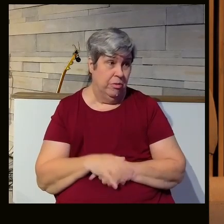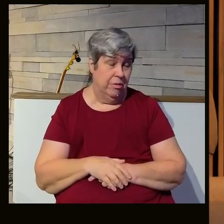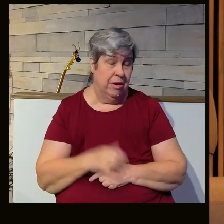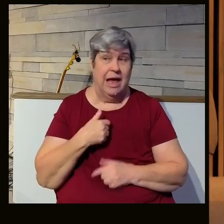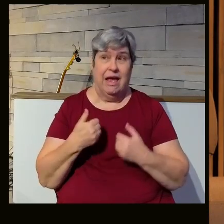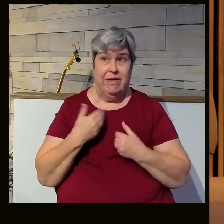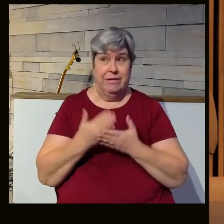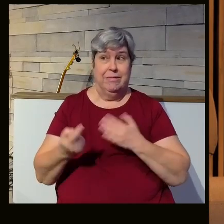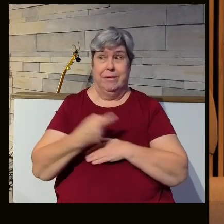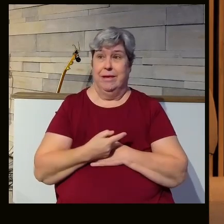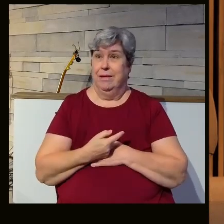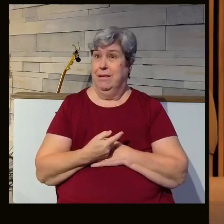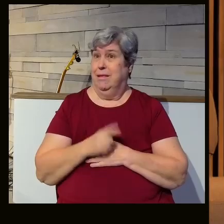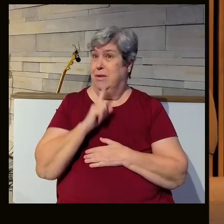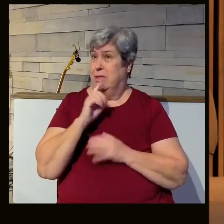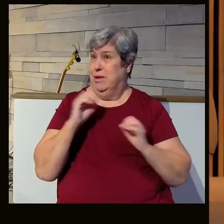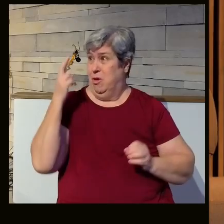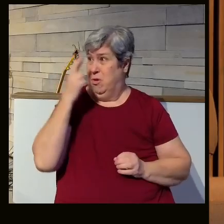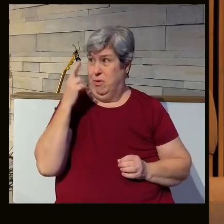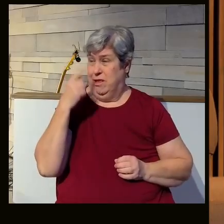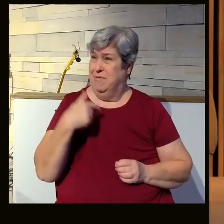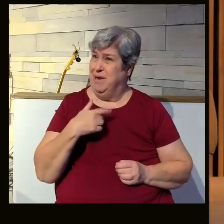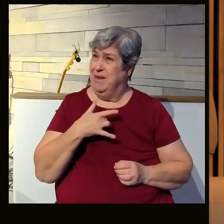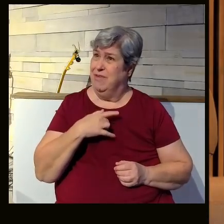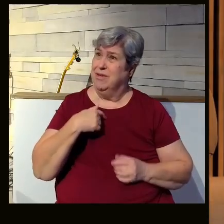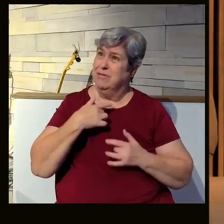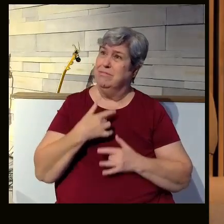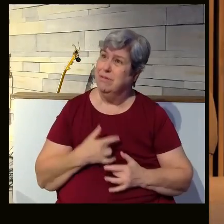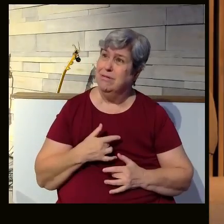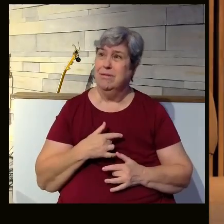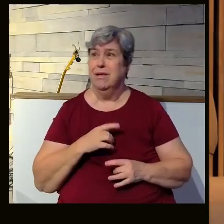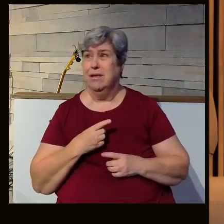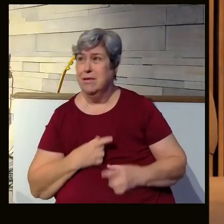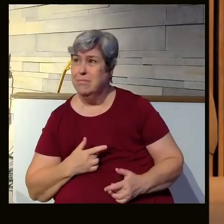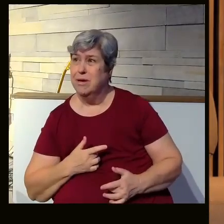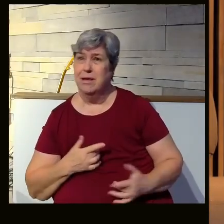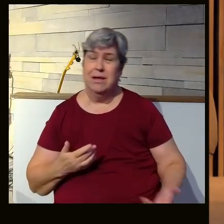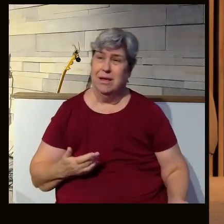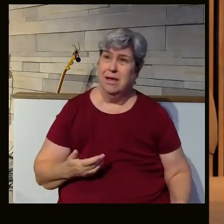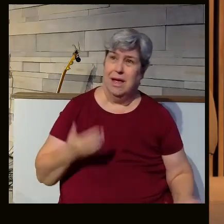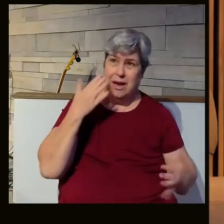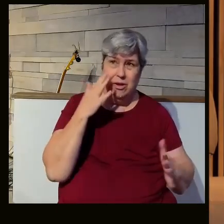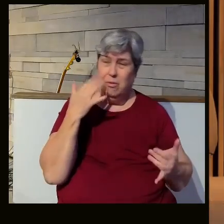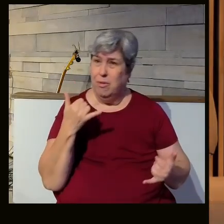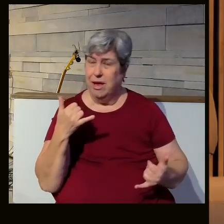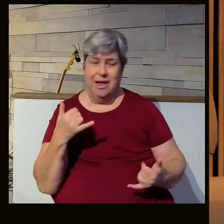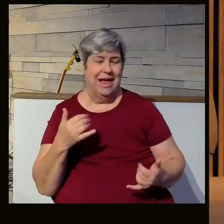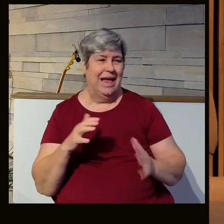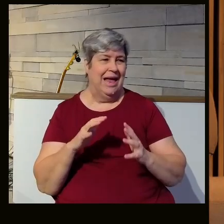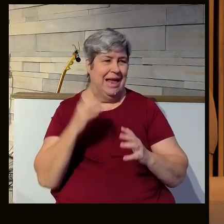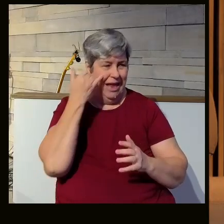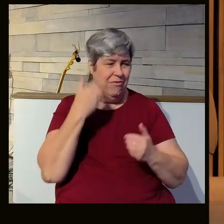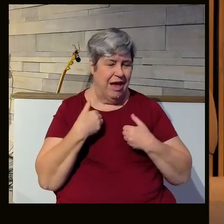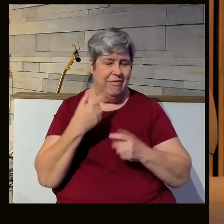I've had some days where it's like there's no reason for me to feel so down and sad and bad, a depressed day. I can't fathom what that would be,